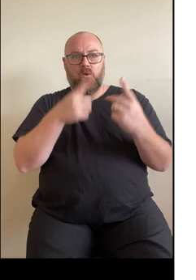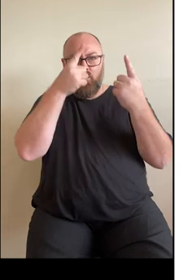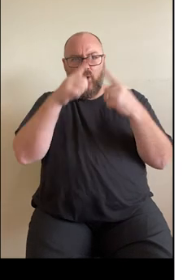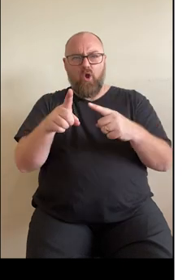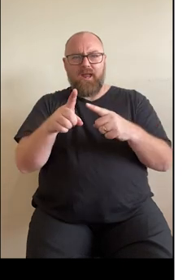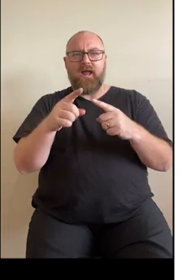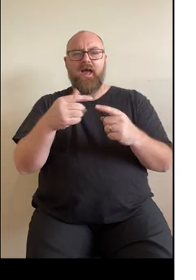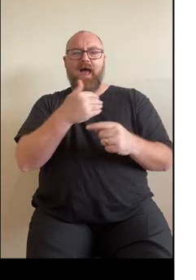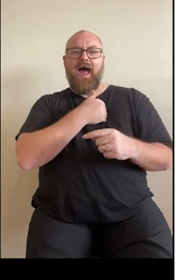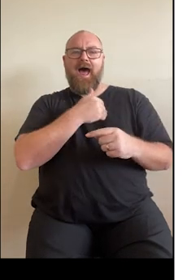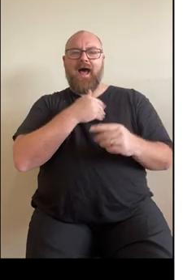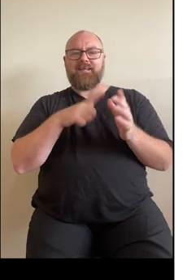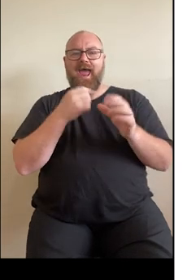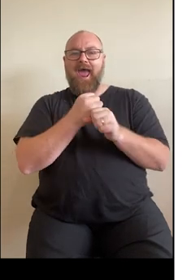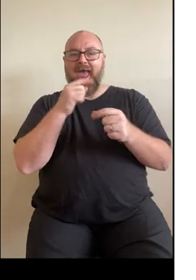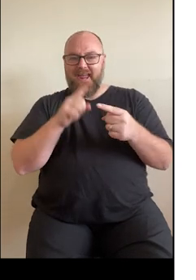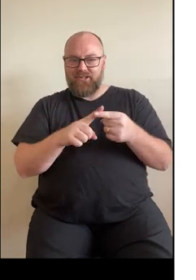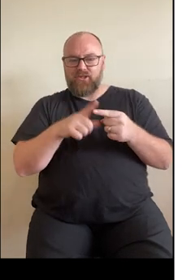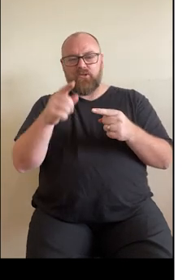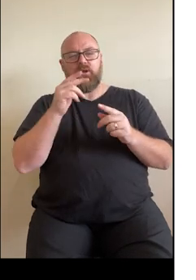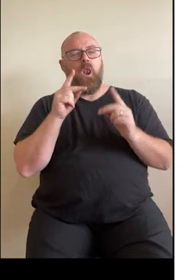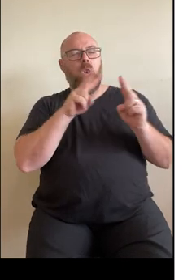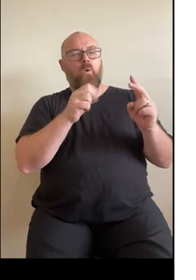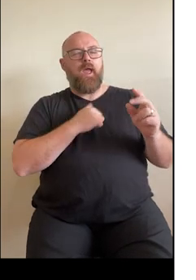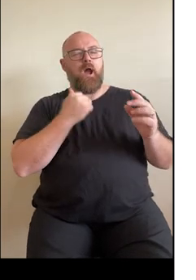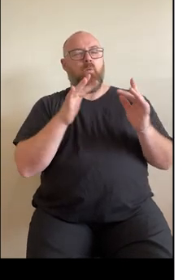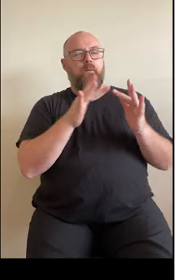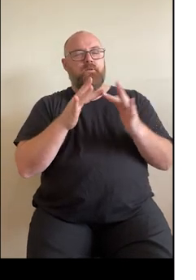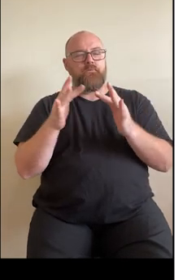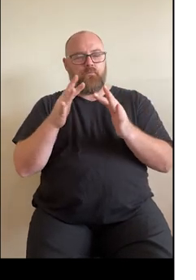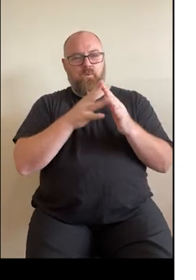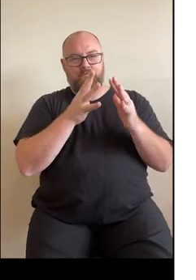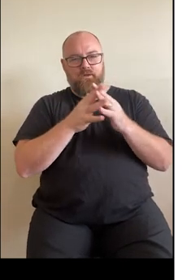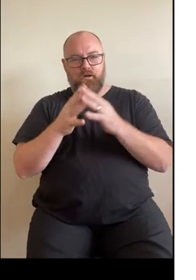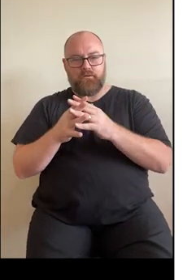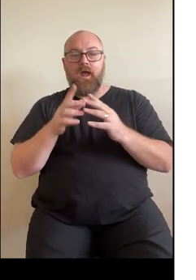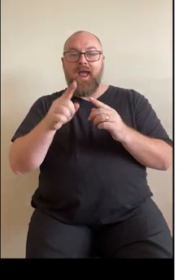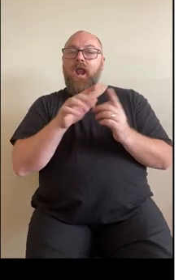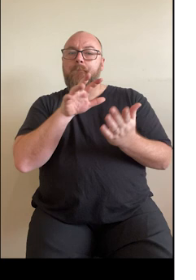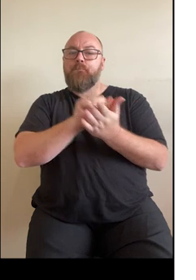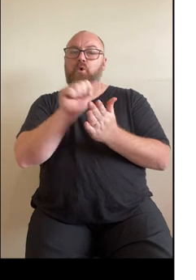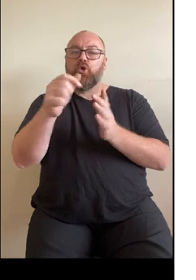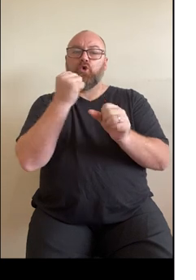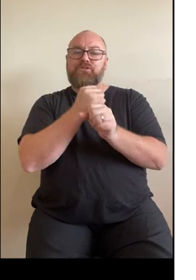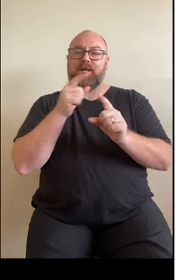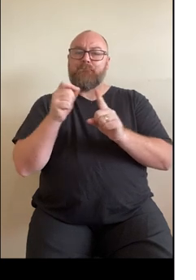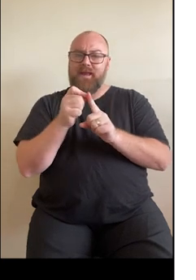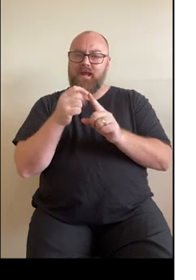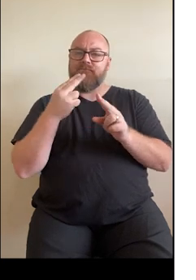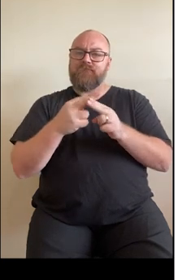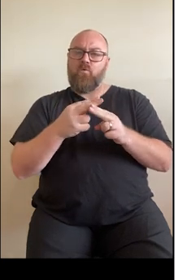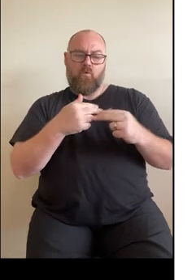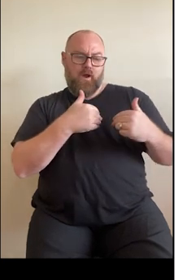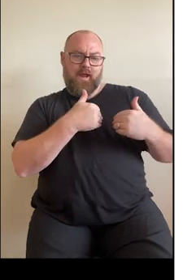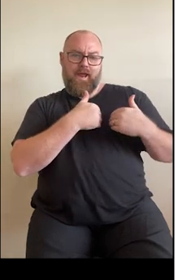Heart Age Calculator accessible by the Heart Foundation website and book in with your GP for a heart health check.